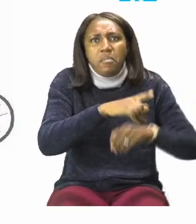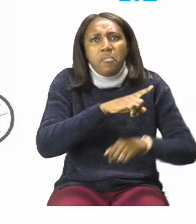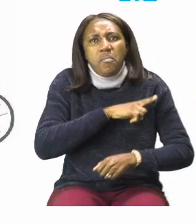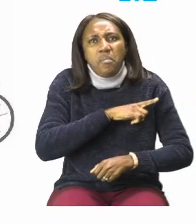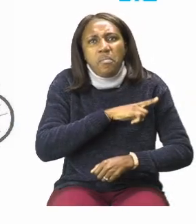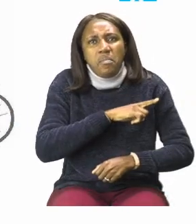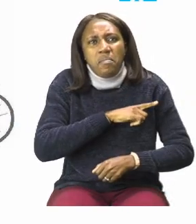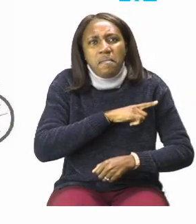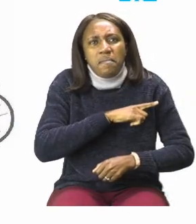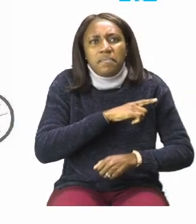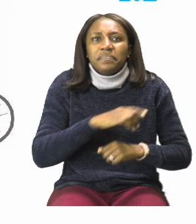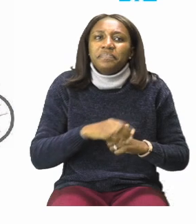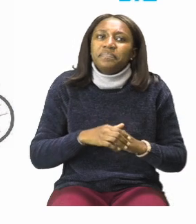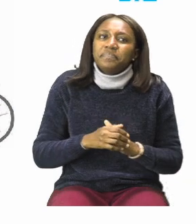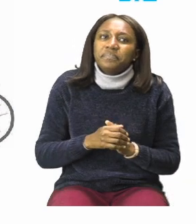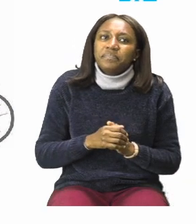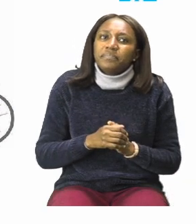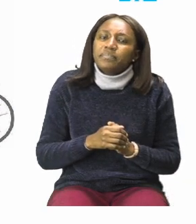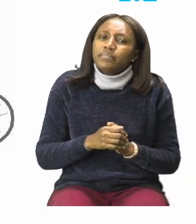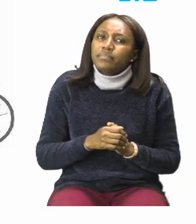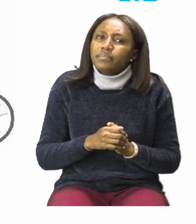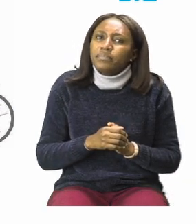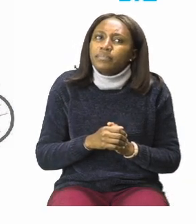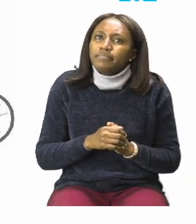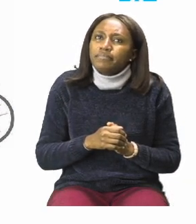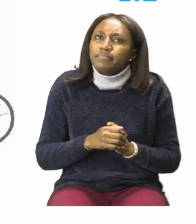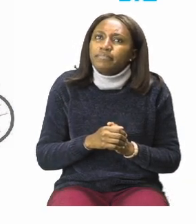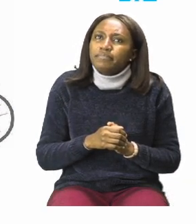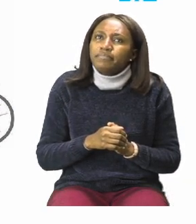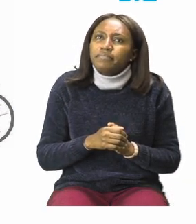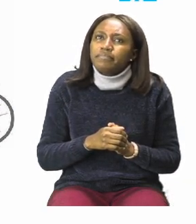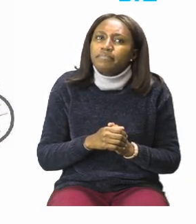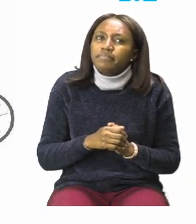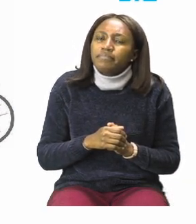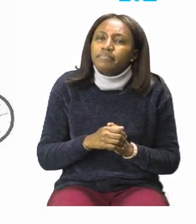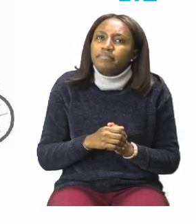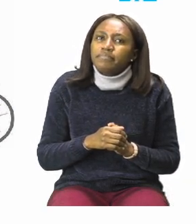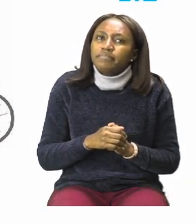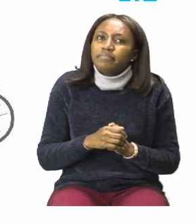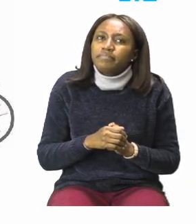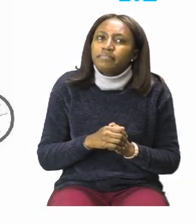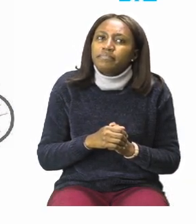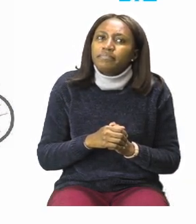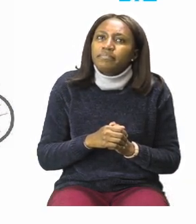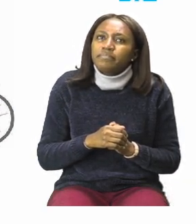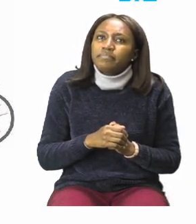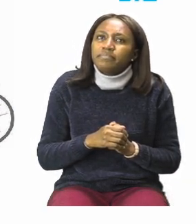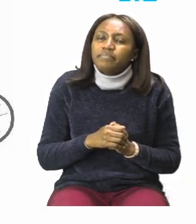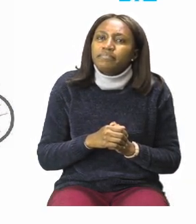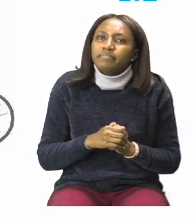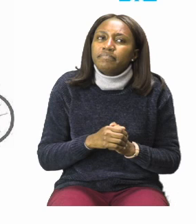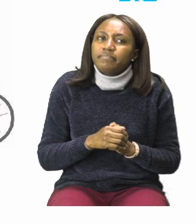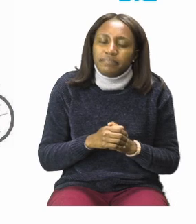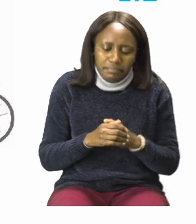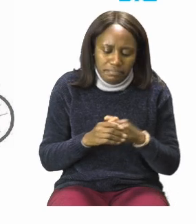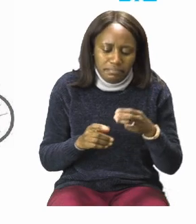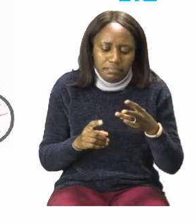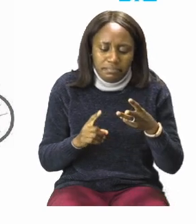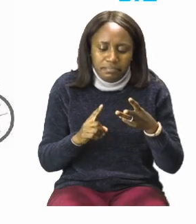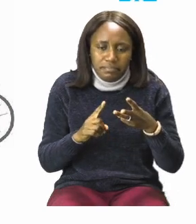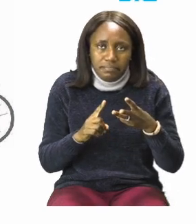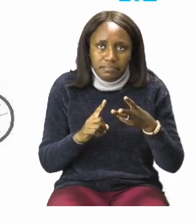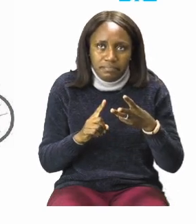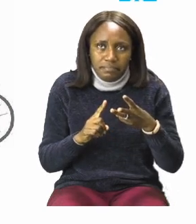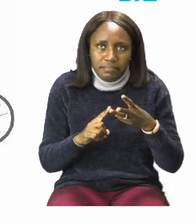Why did his mother tell him to be careful and stay as close to the